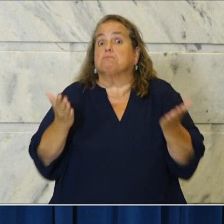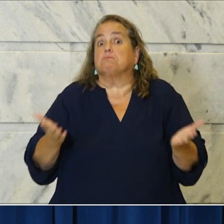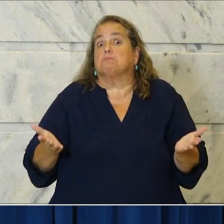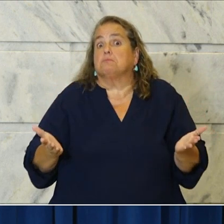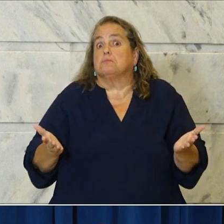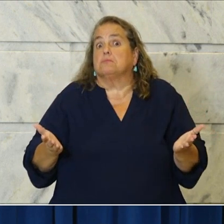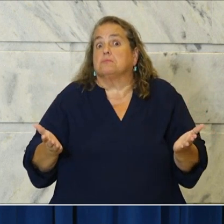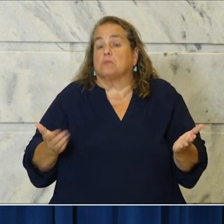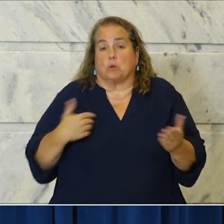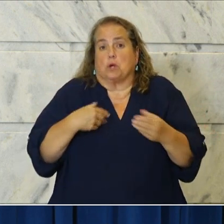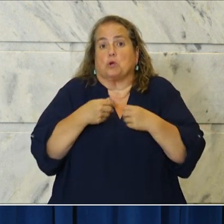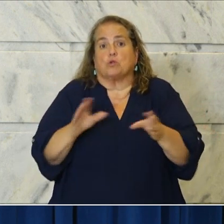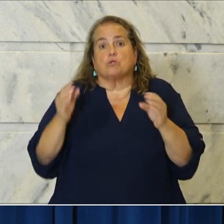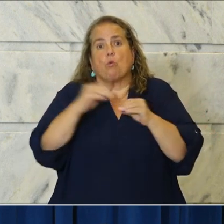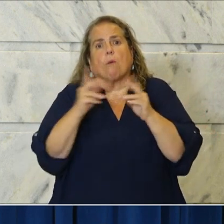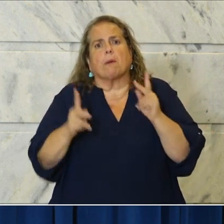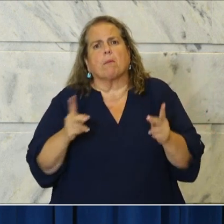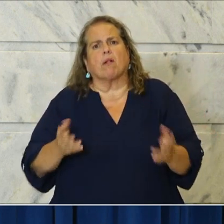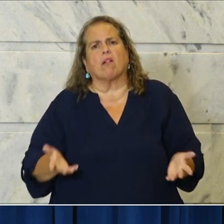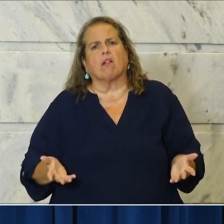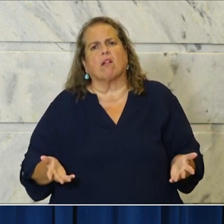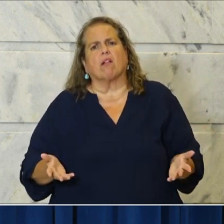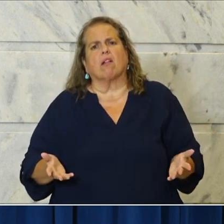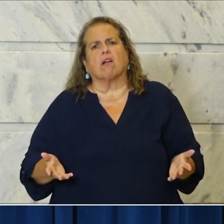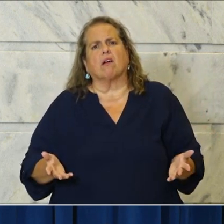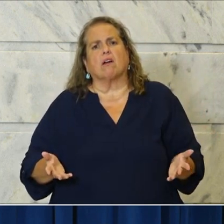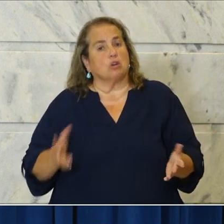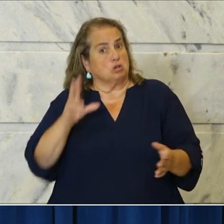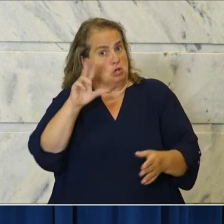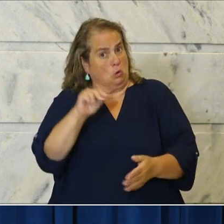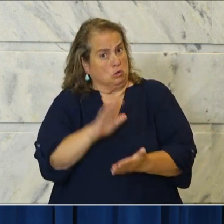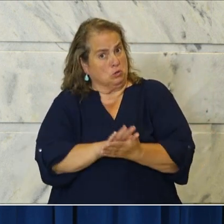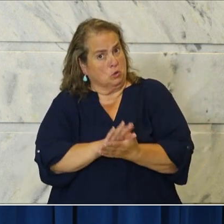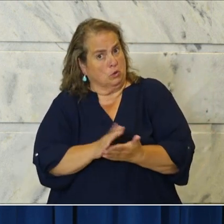And we lose more people. No school.